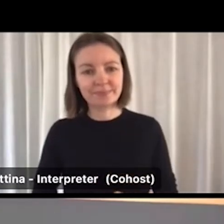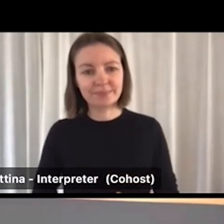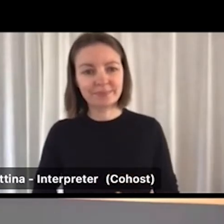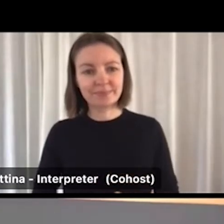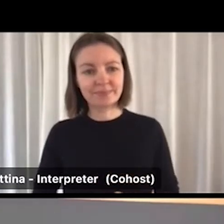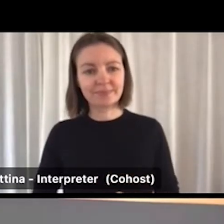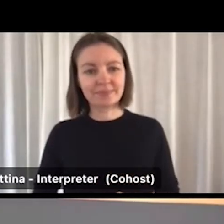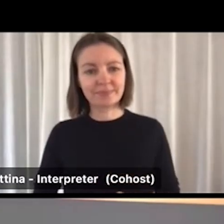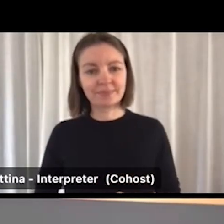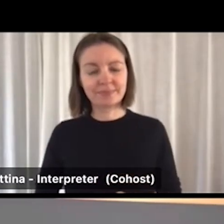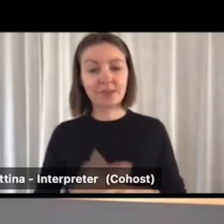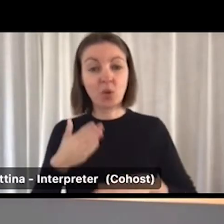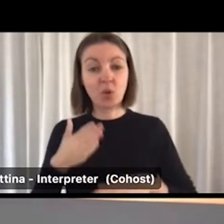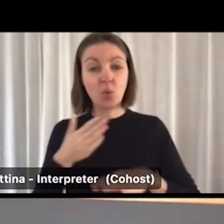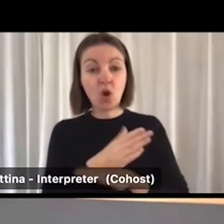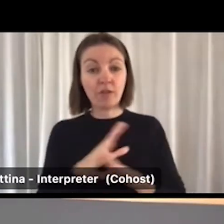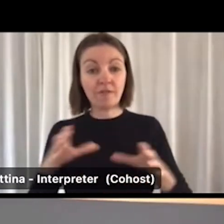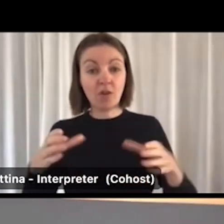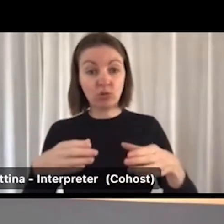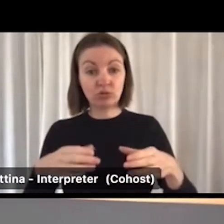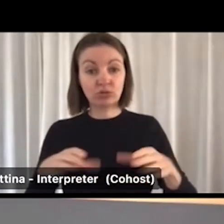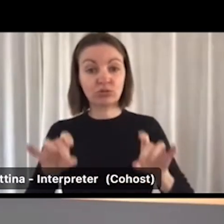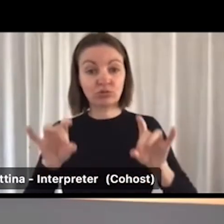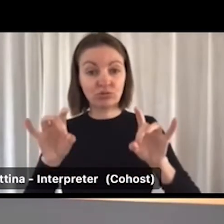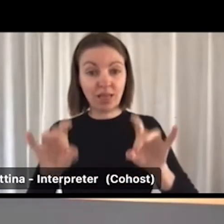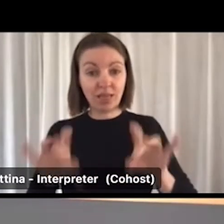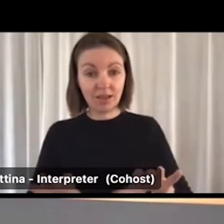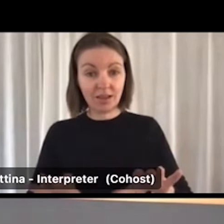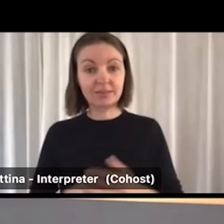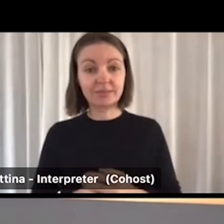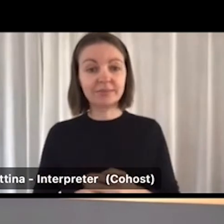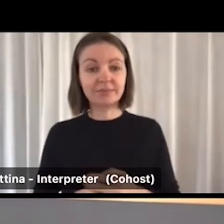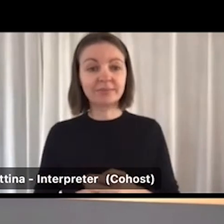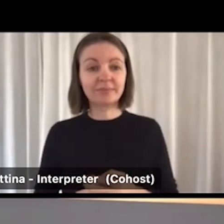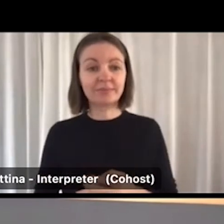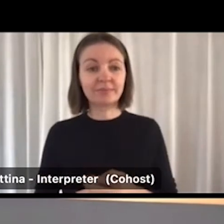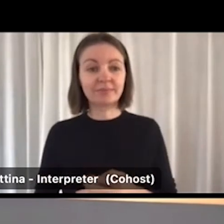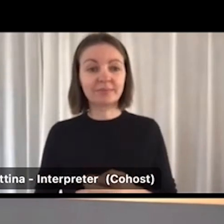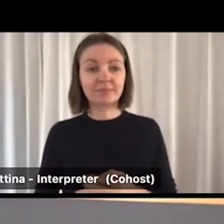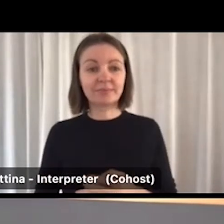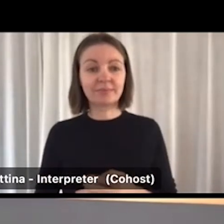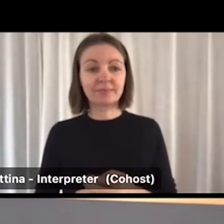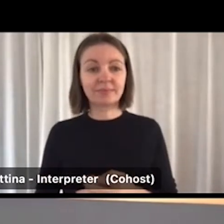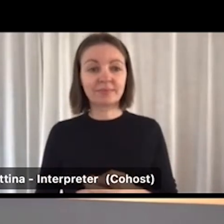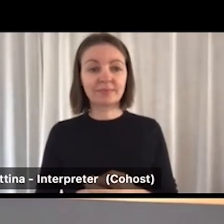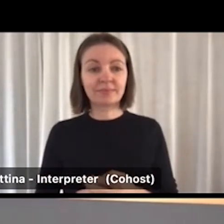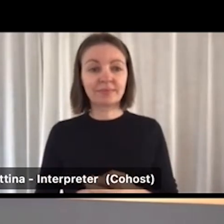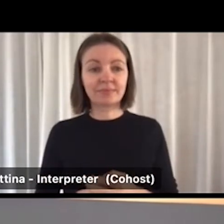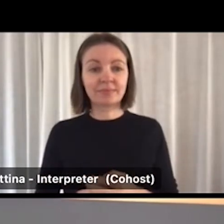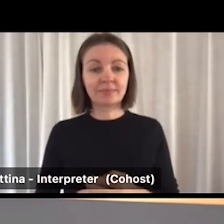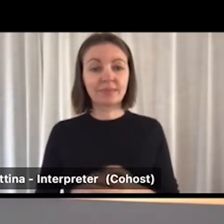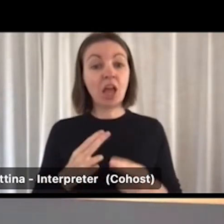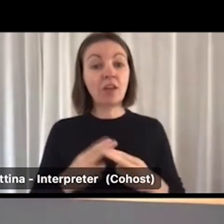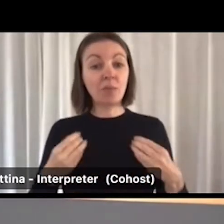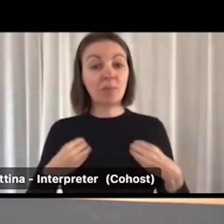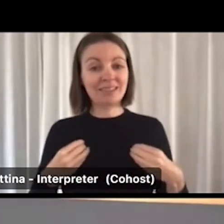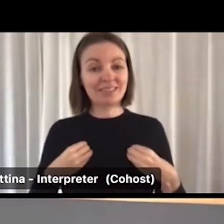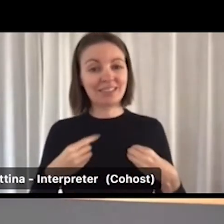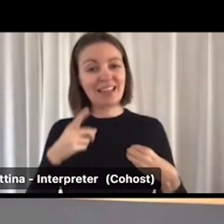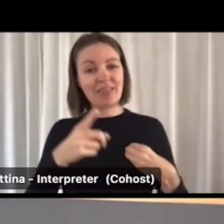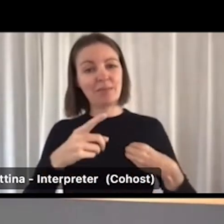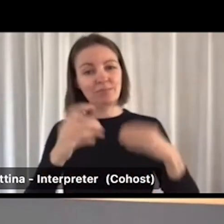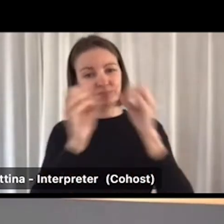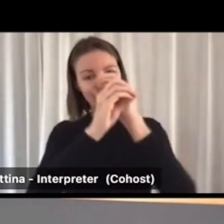So Workforce Australia, slide please. Workforce Australia for business. Here's a high level